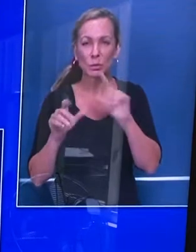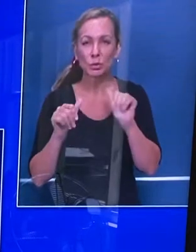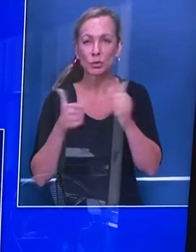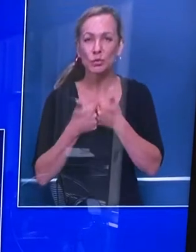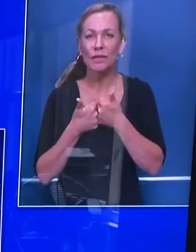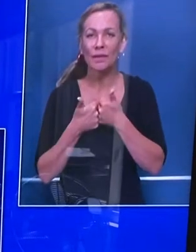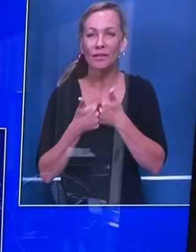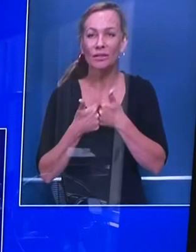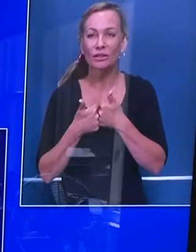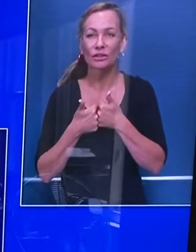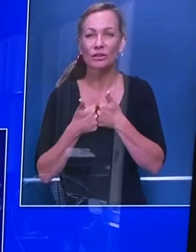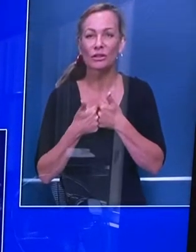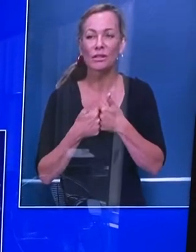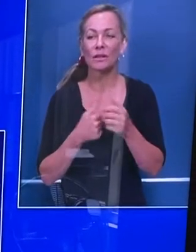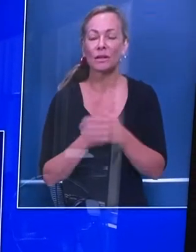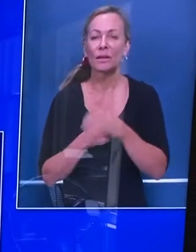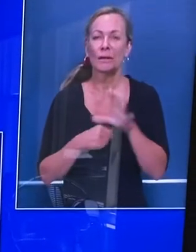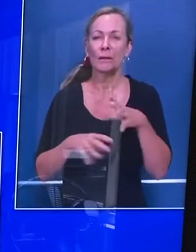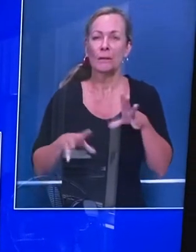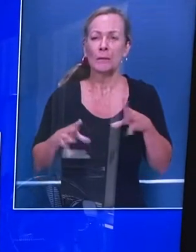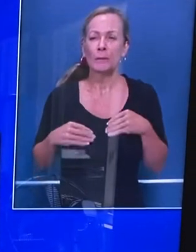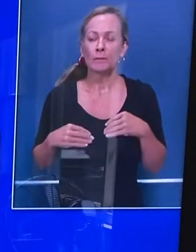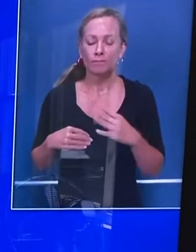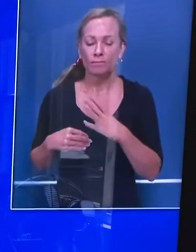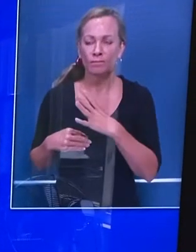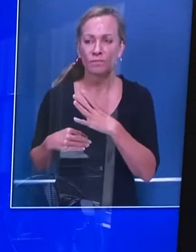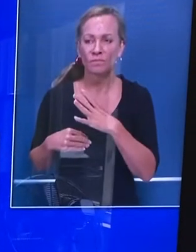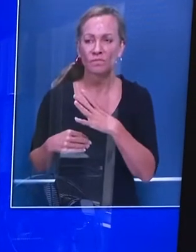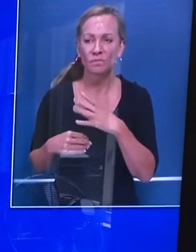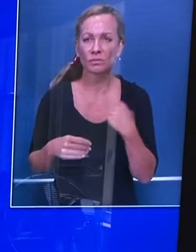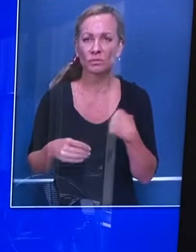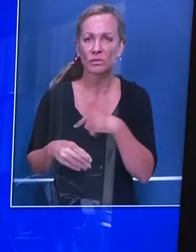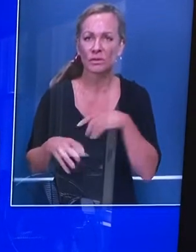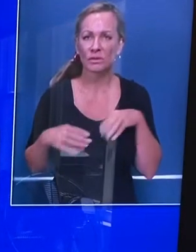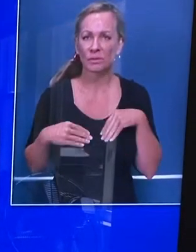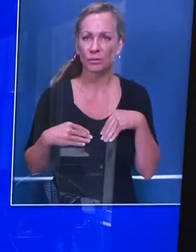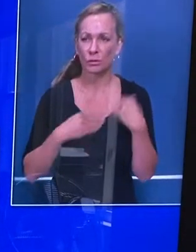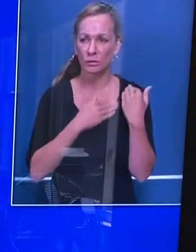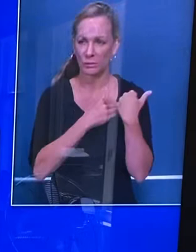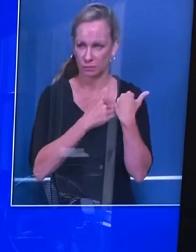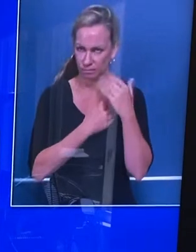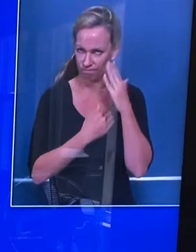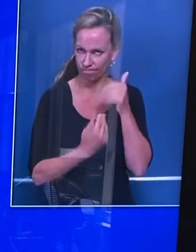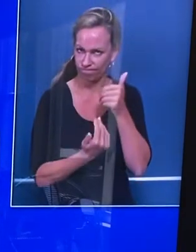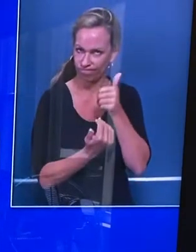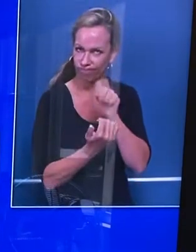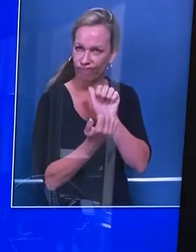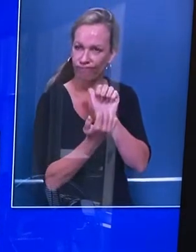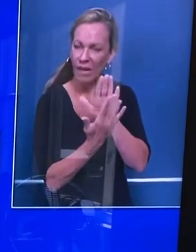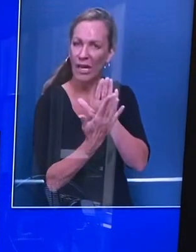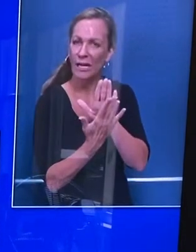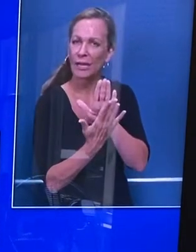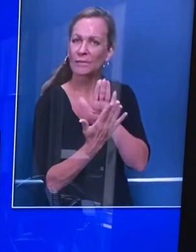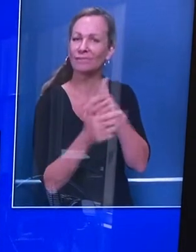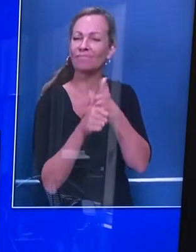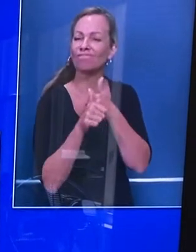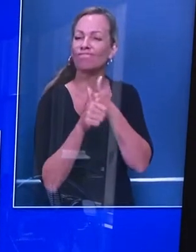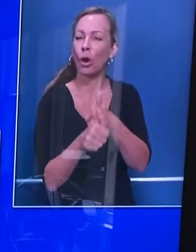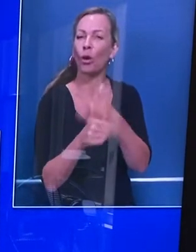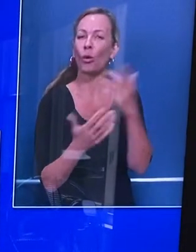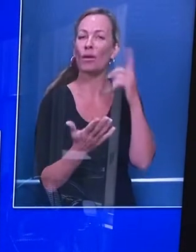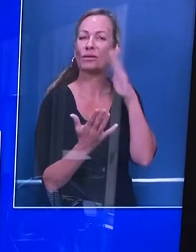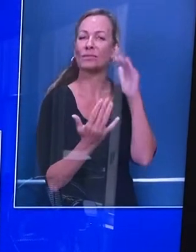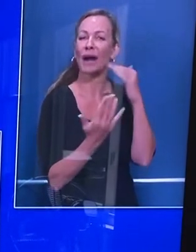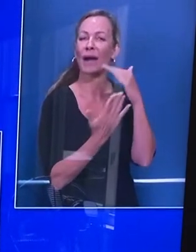up to the task. We have prepared new protocols, processes, and procedures in anticipation of meeting this moment.